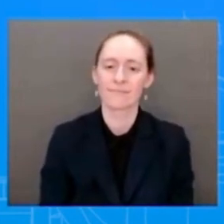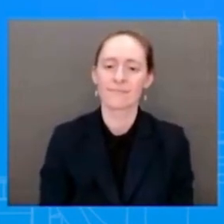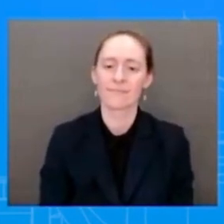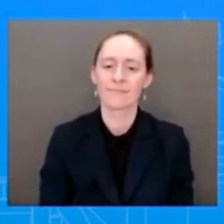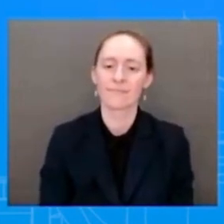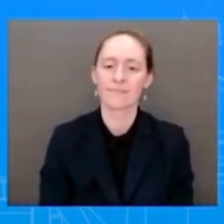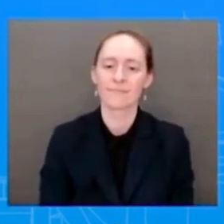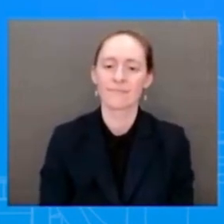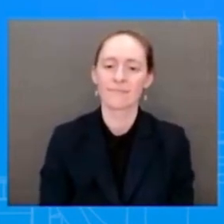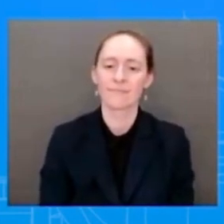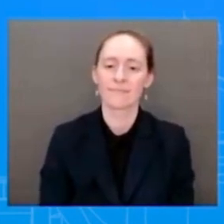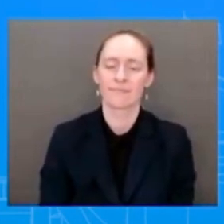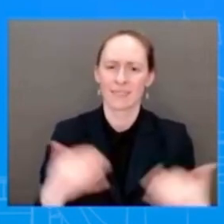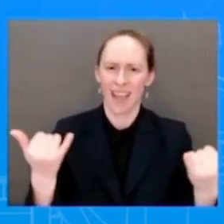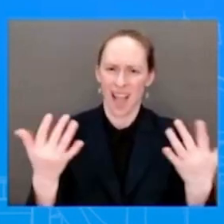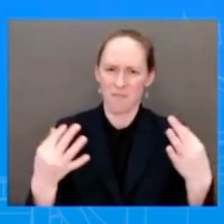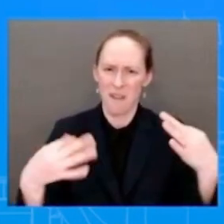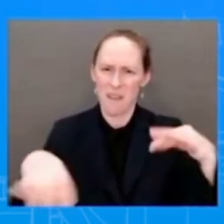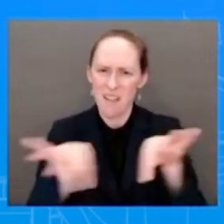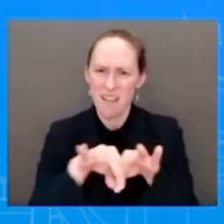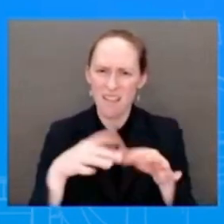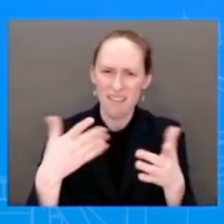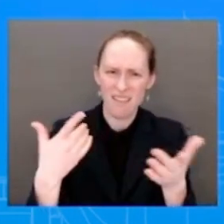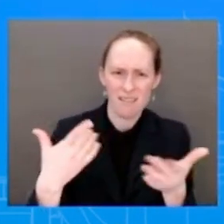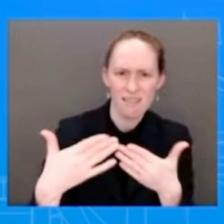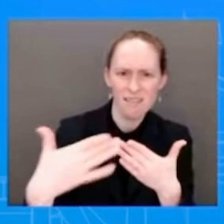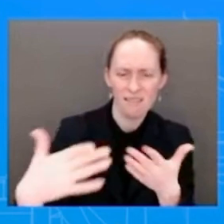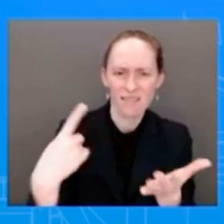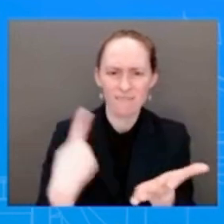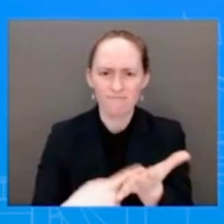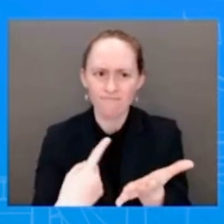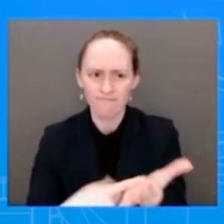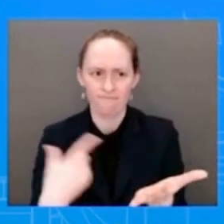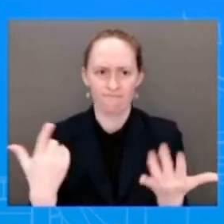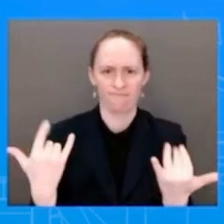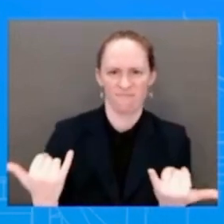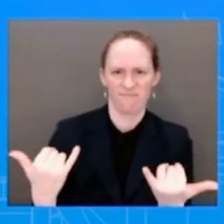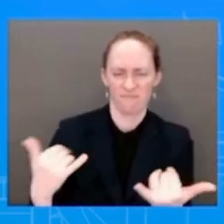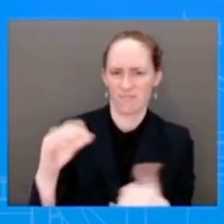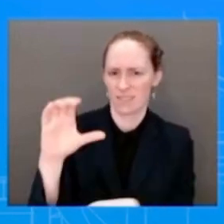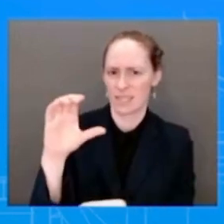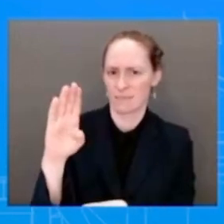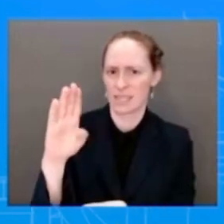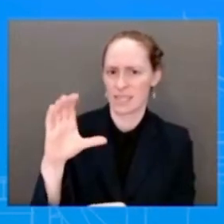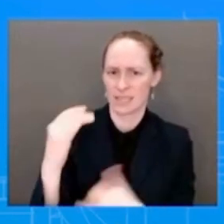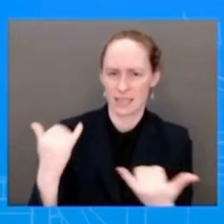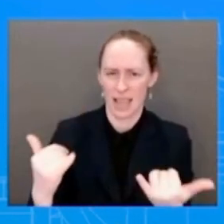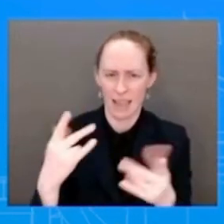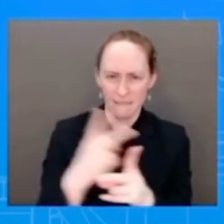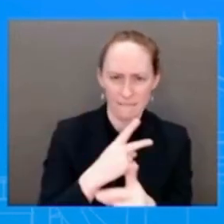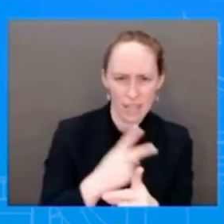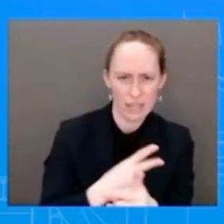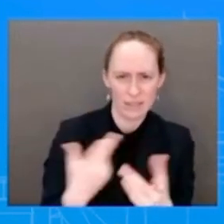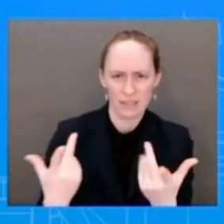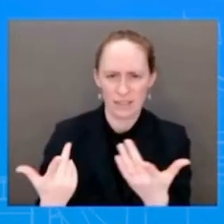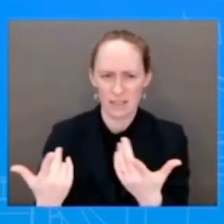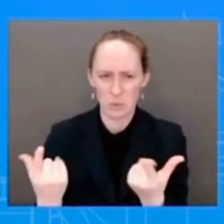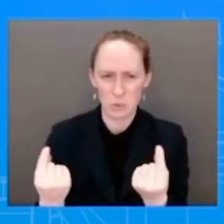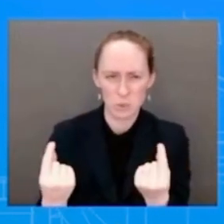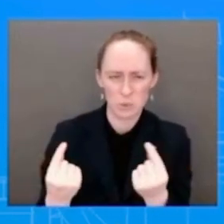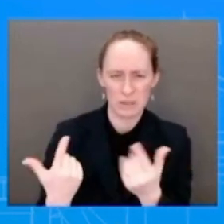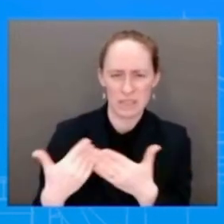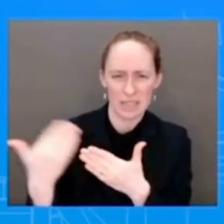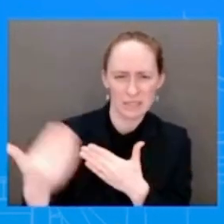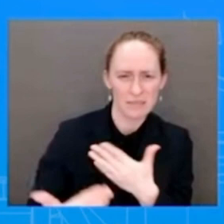continuing efforts on how we deal with this issue, how we really truly get to a transformational change